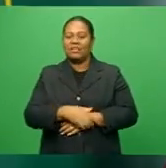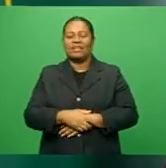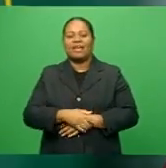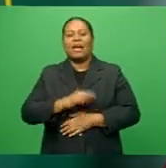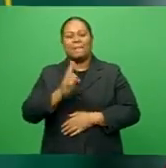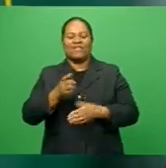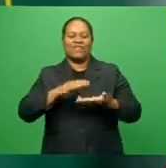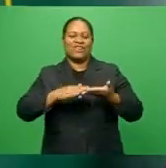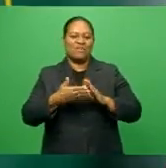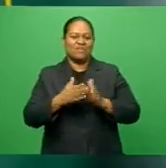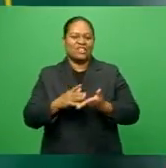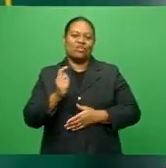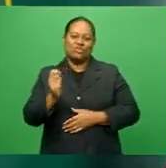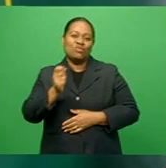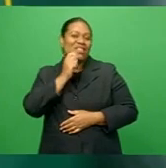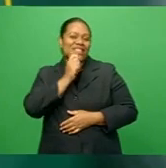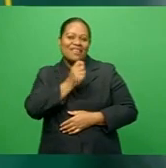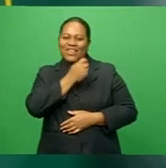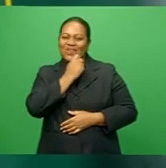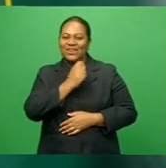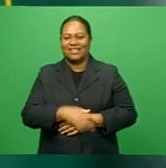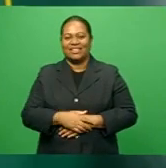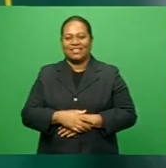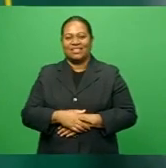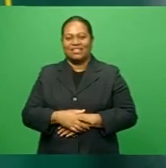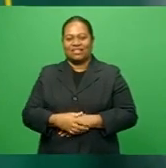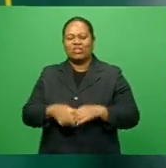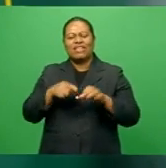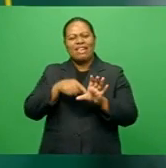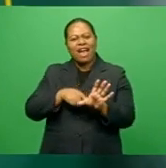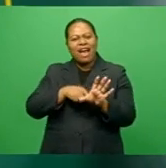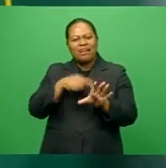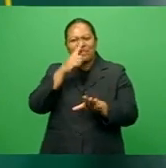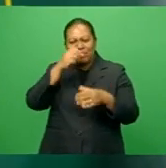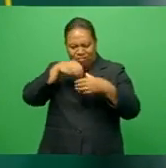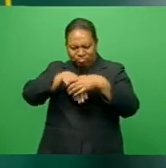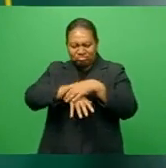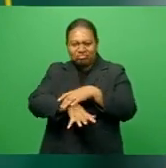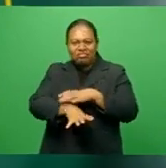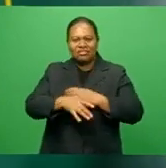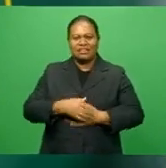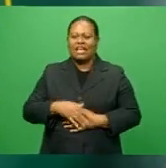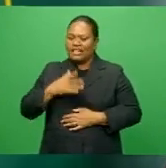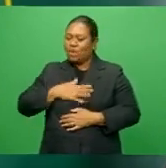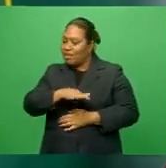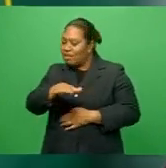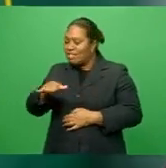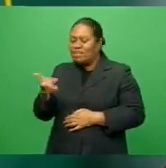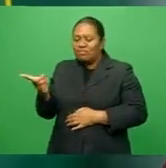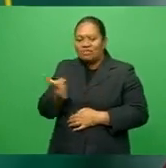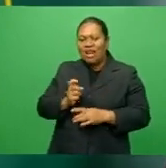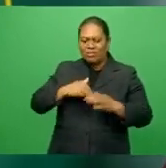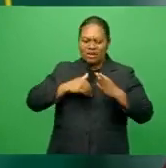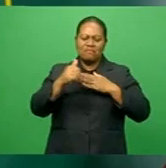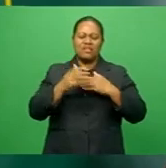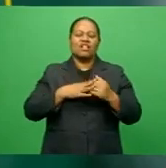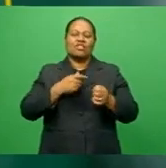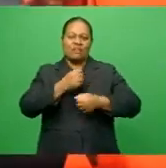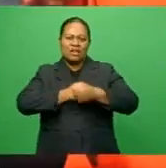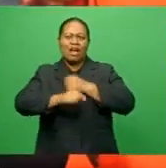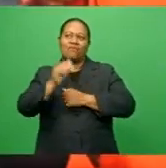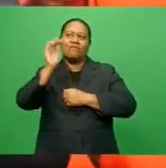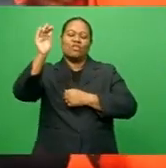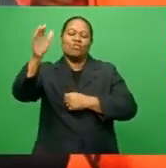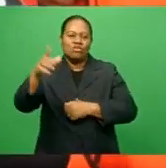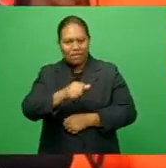community of Tavuni and to the young grassroots players that we actually want them to build and become somebody later on in the